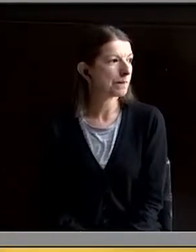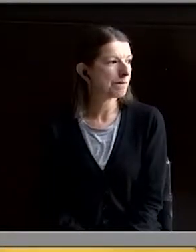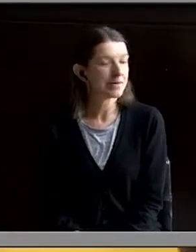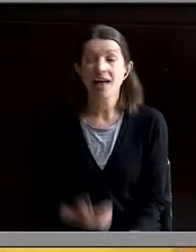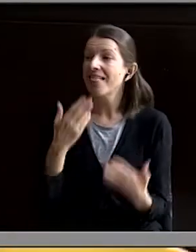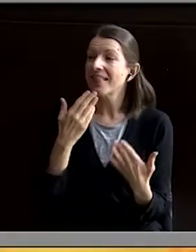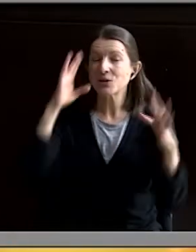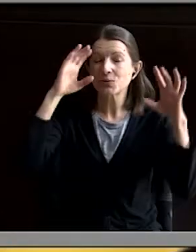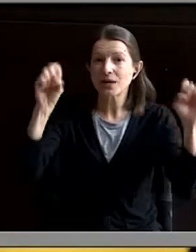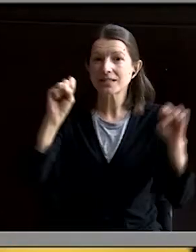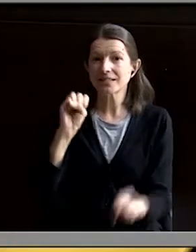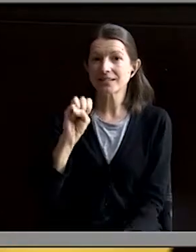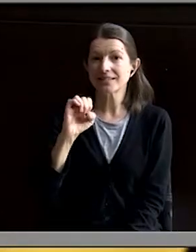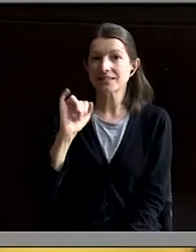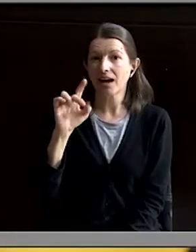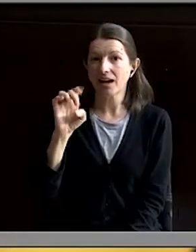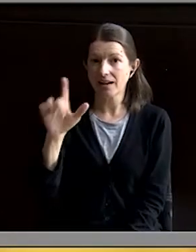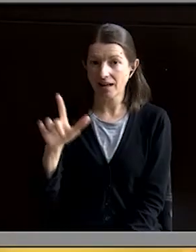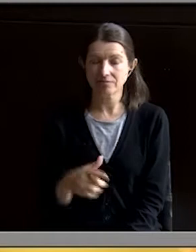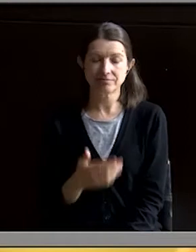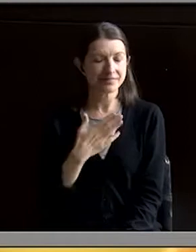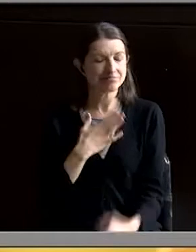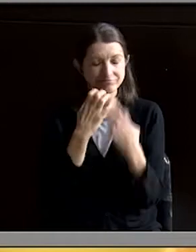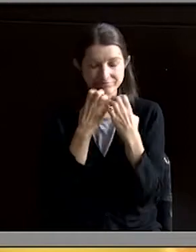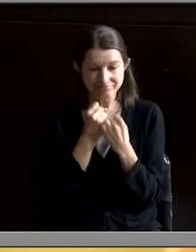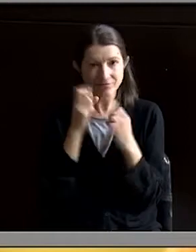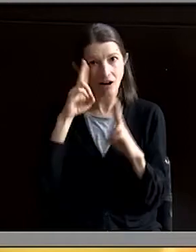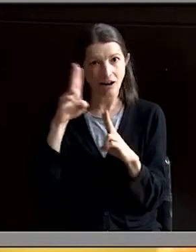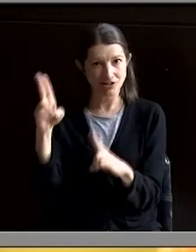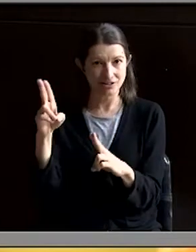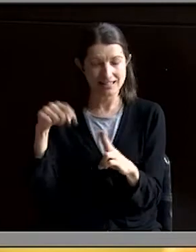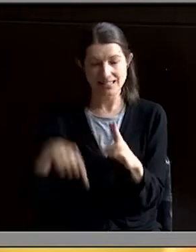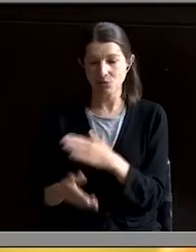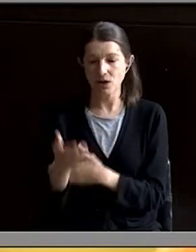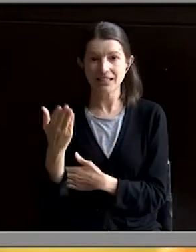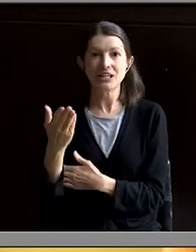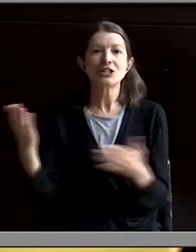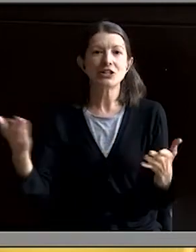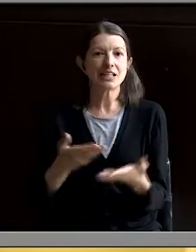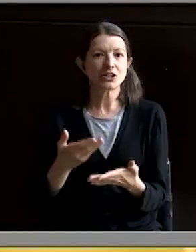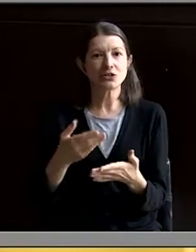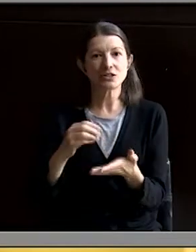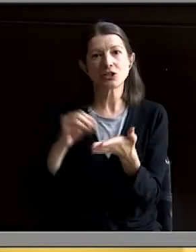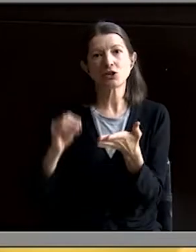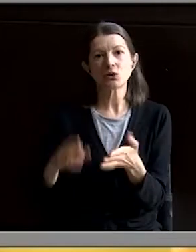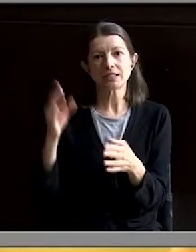Thank you, President Seidel. It's my privilege this morning to introduce to you our student speaker, Lucy Bennett.